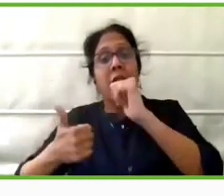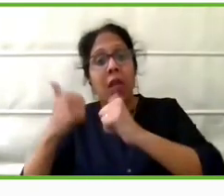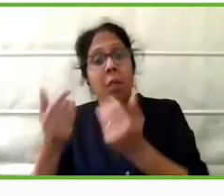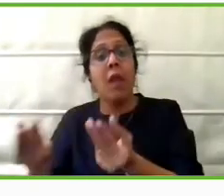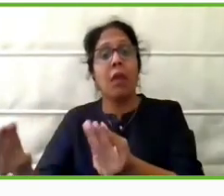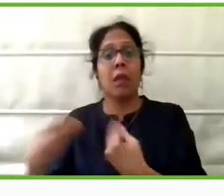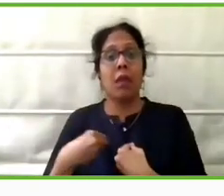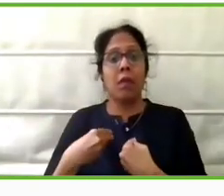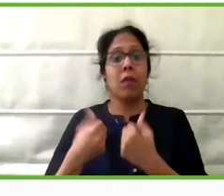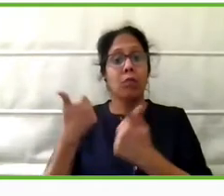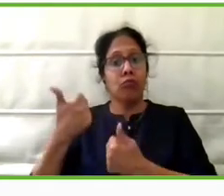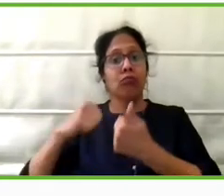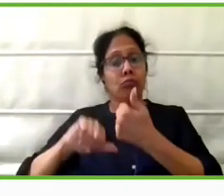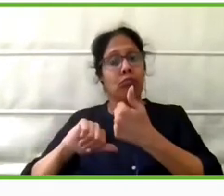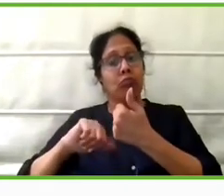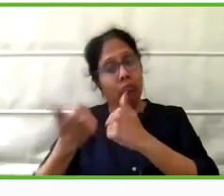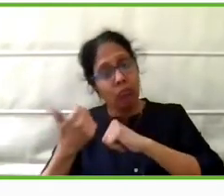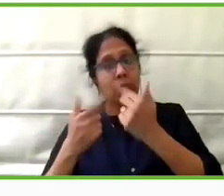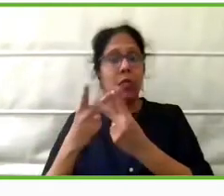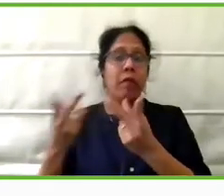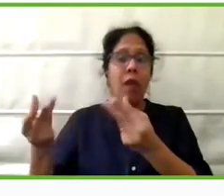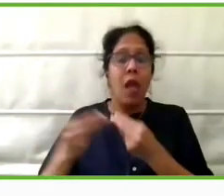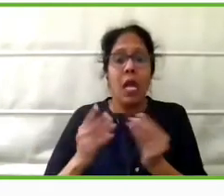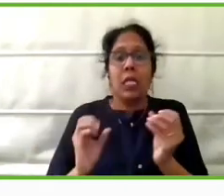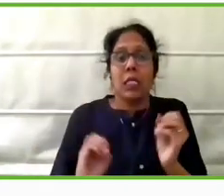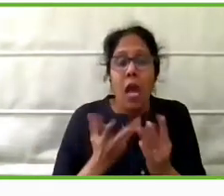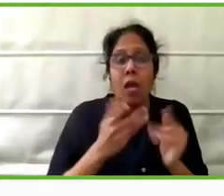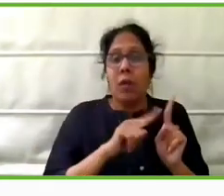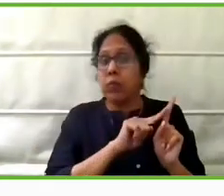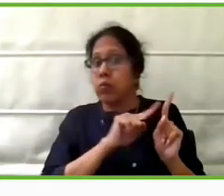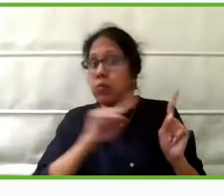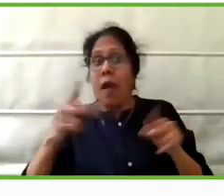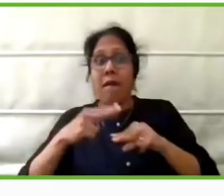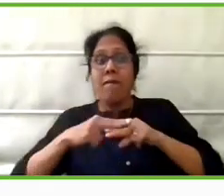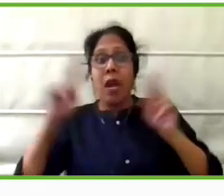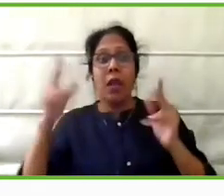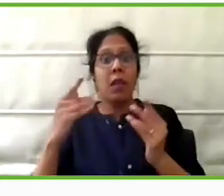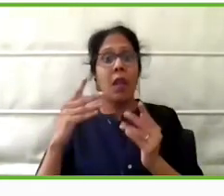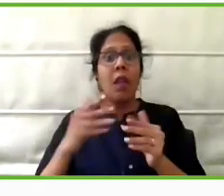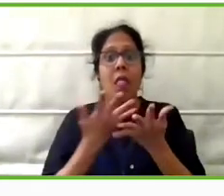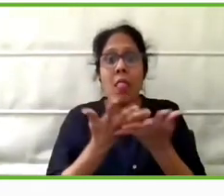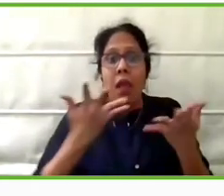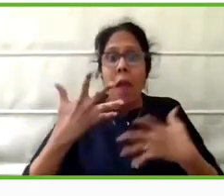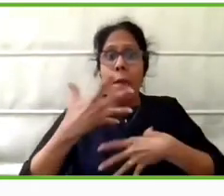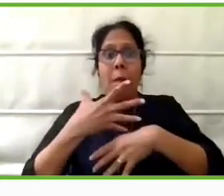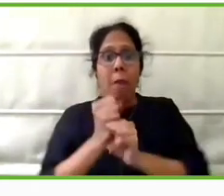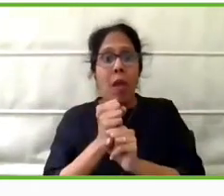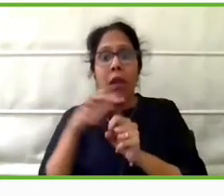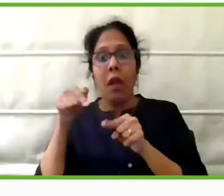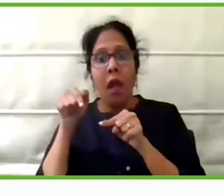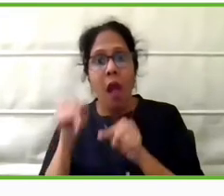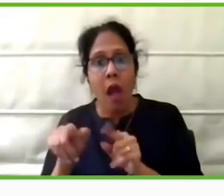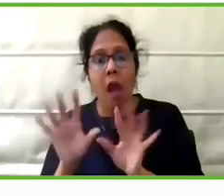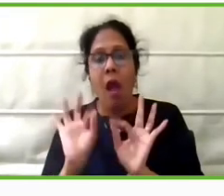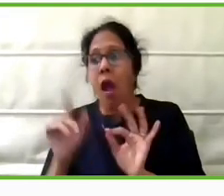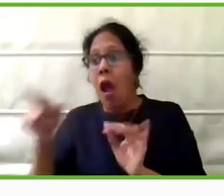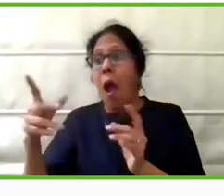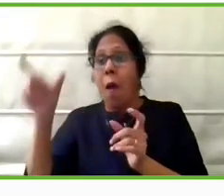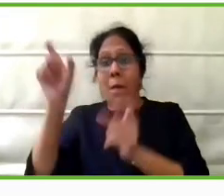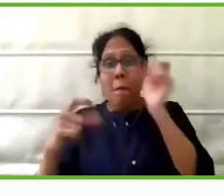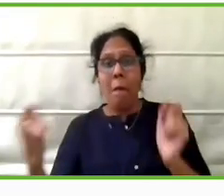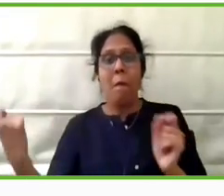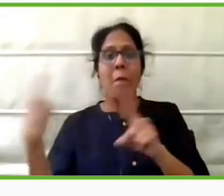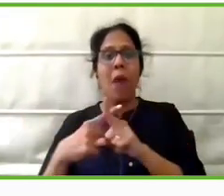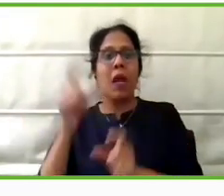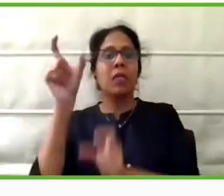the device development to ensure that the final product that we come up with is something that the users really want. These